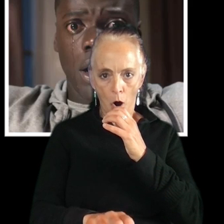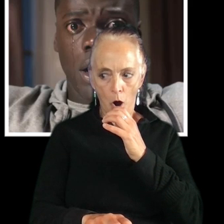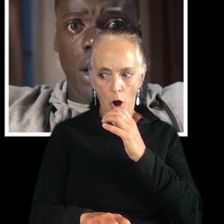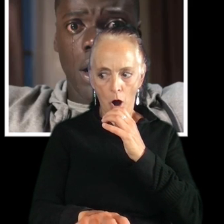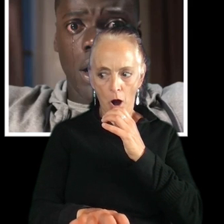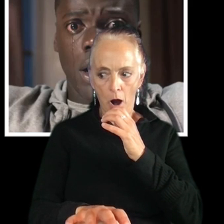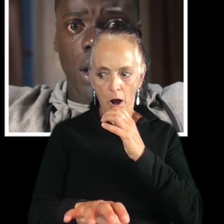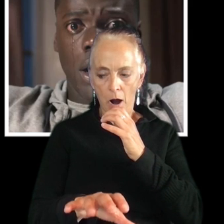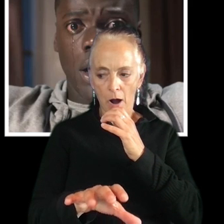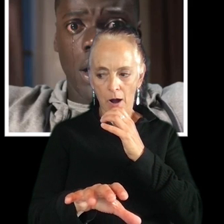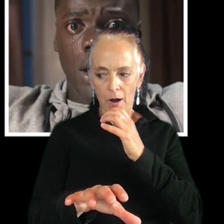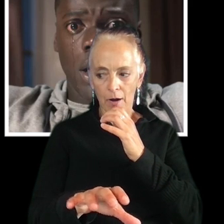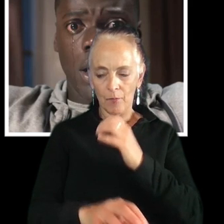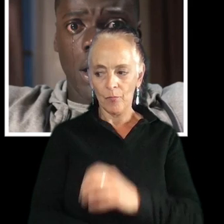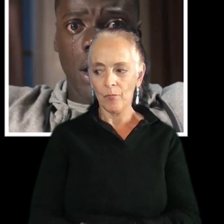I, this this